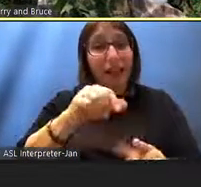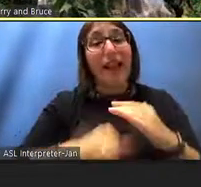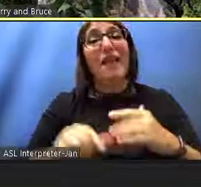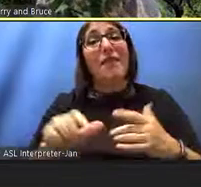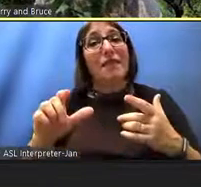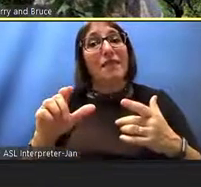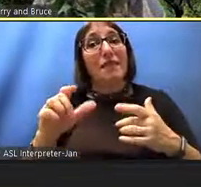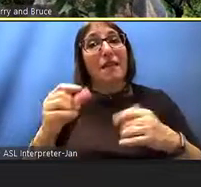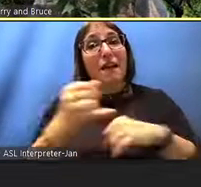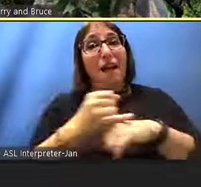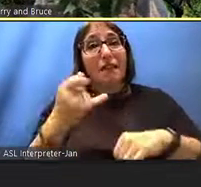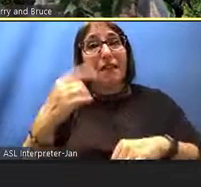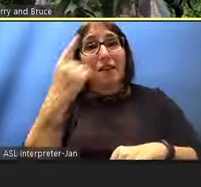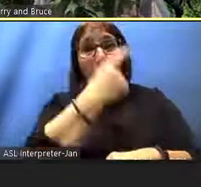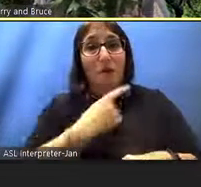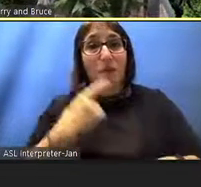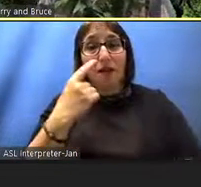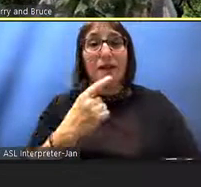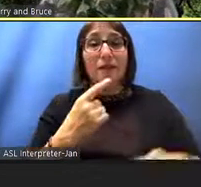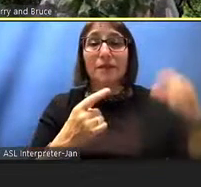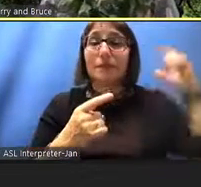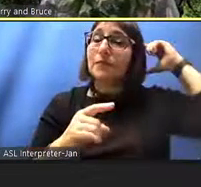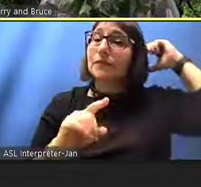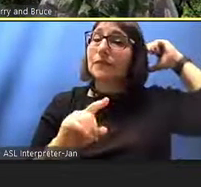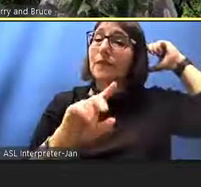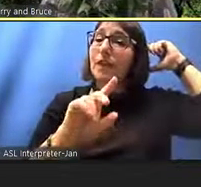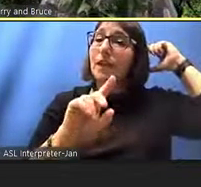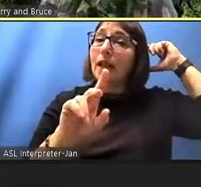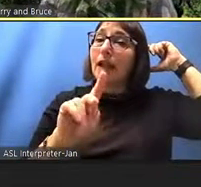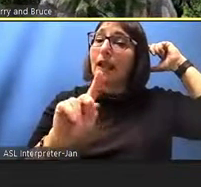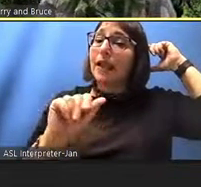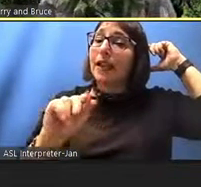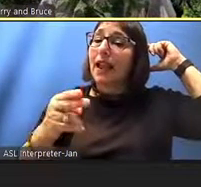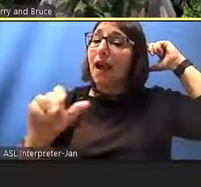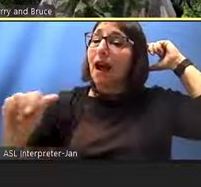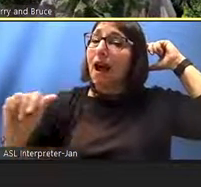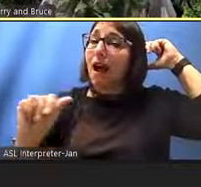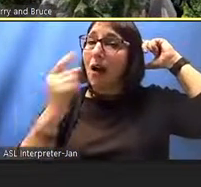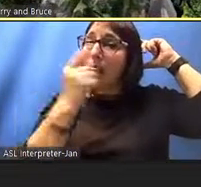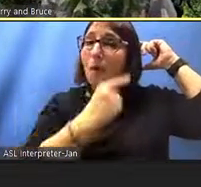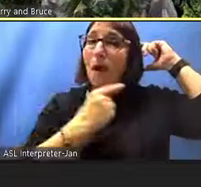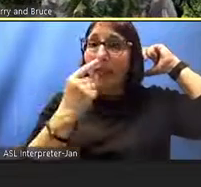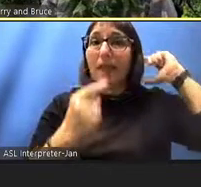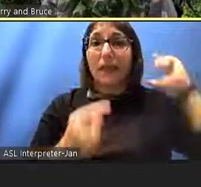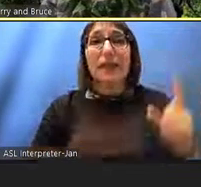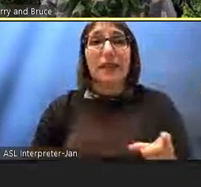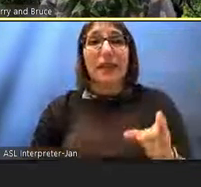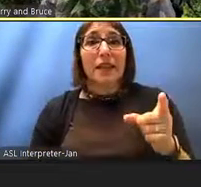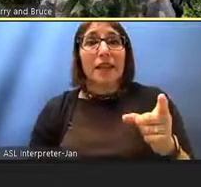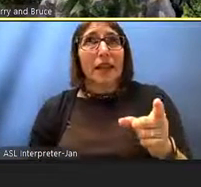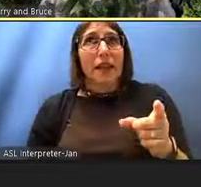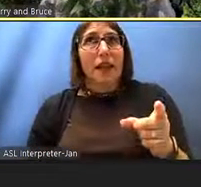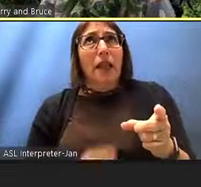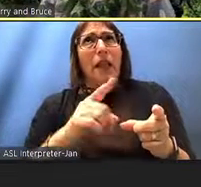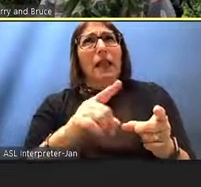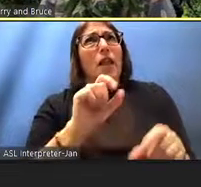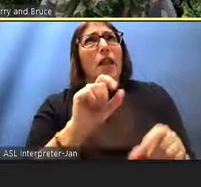the Kula Niihau o Kekaha in Kekaha, Kauai. And that has been going since 19,